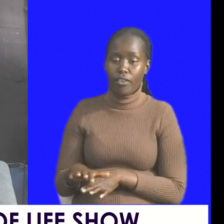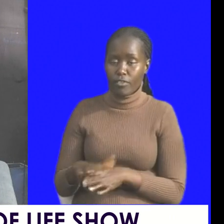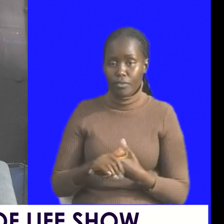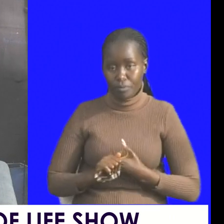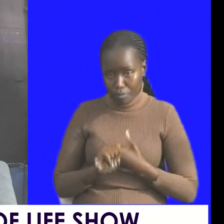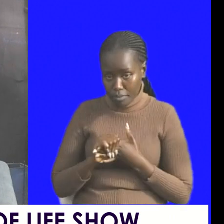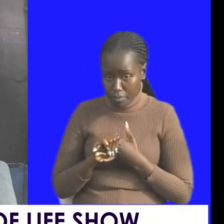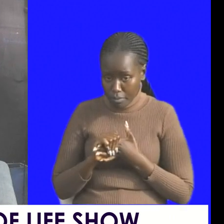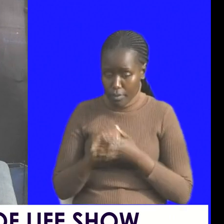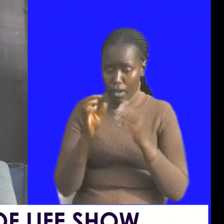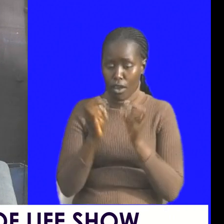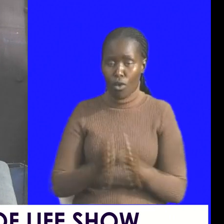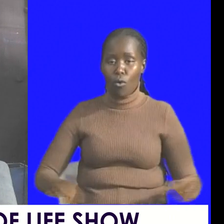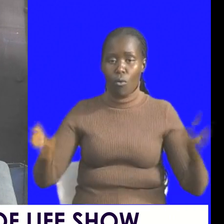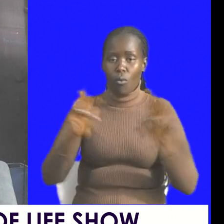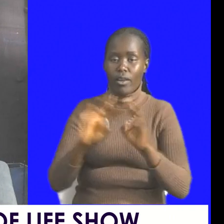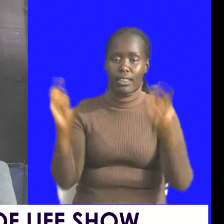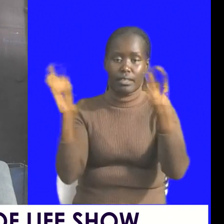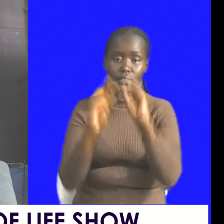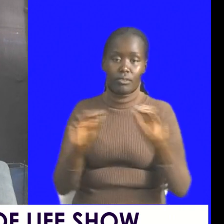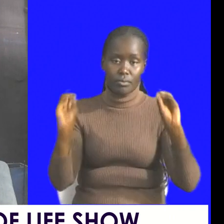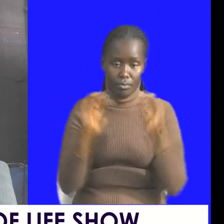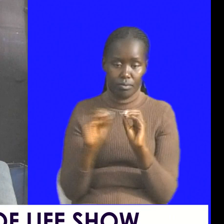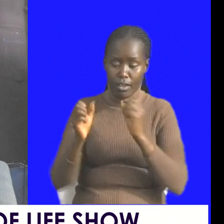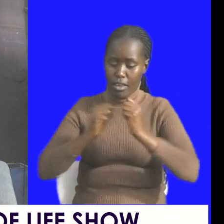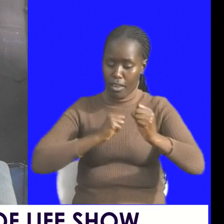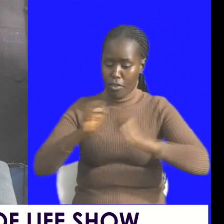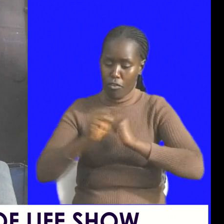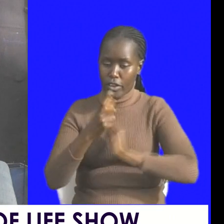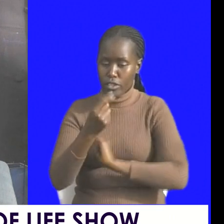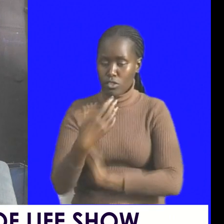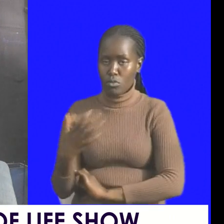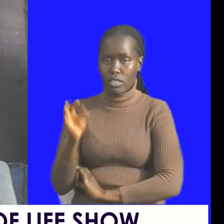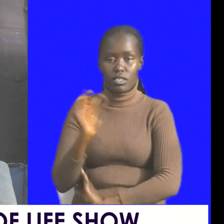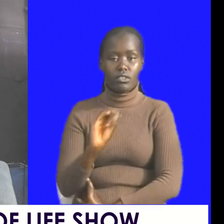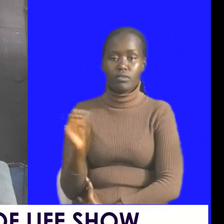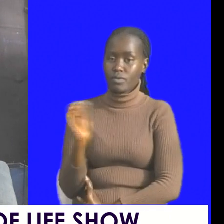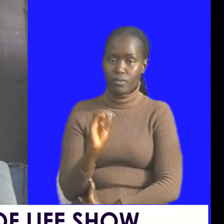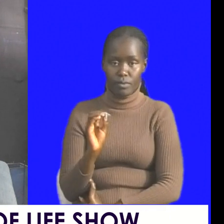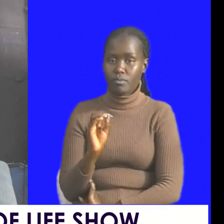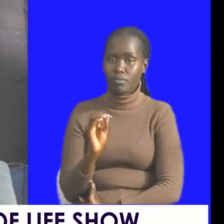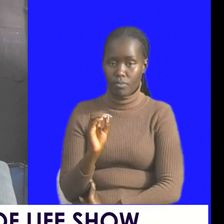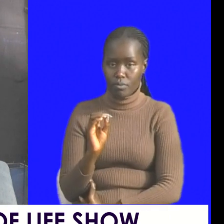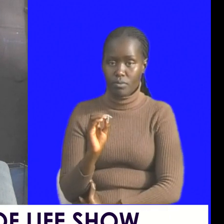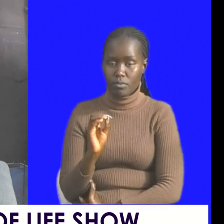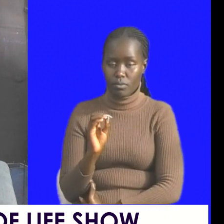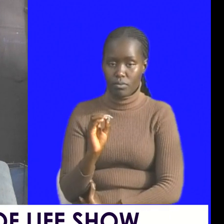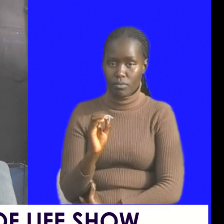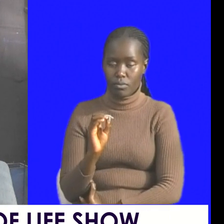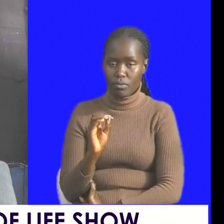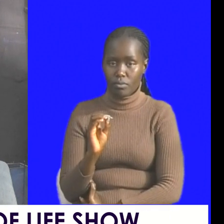it is not worth the war do not fight the small stuff do not sweat the small stuff